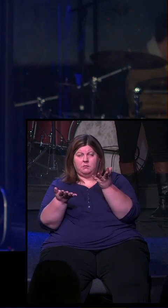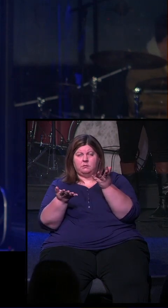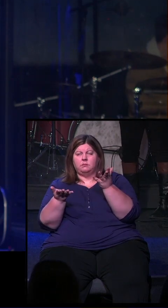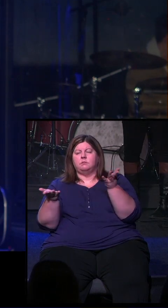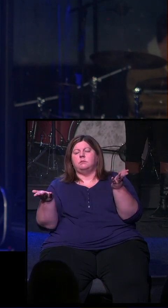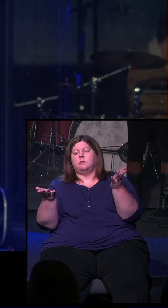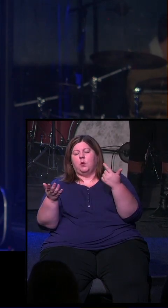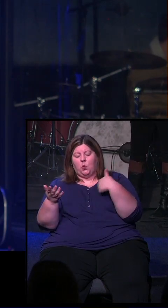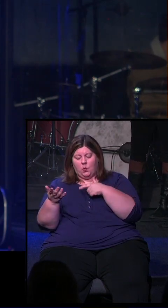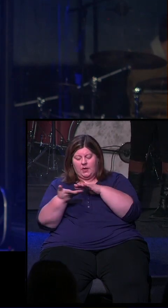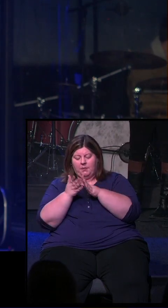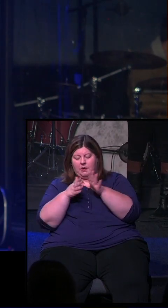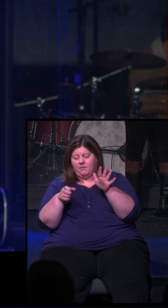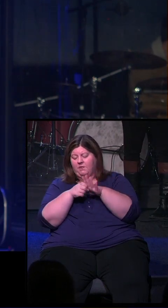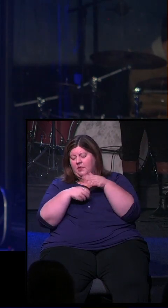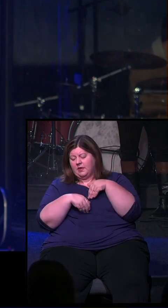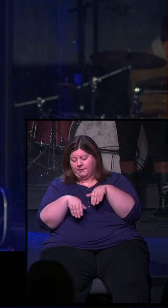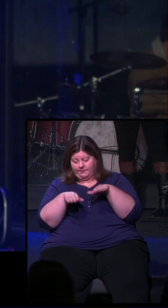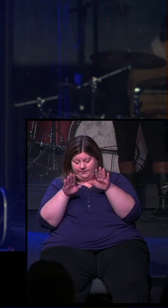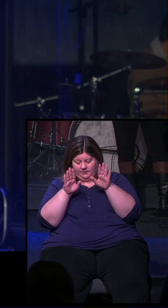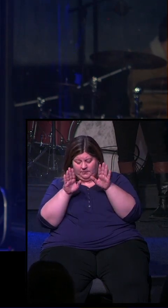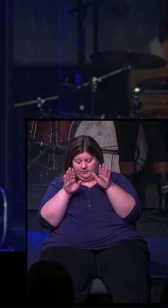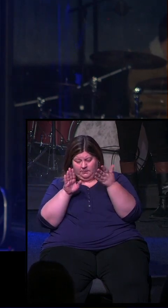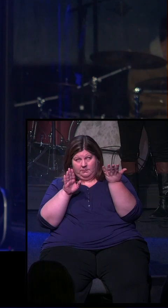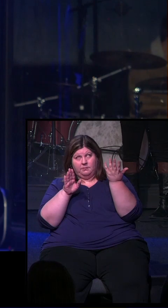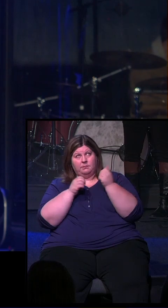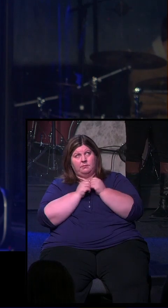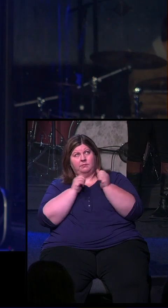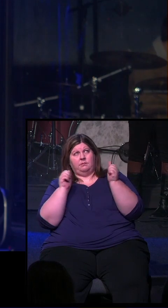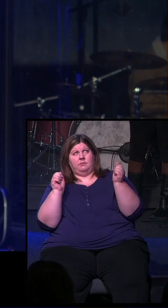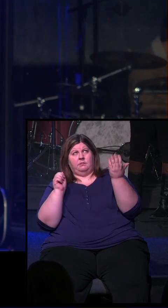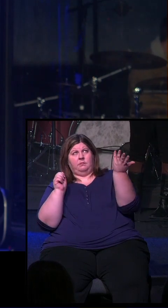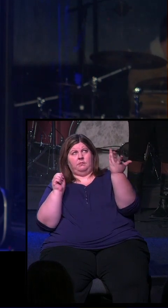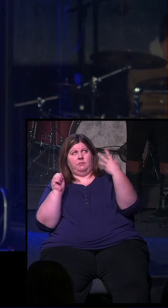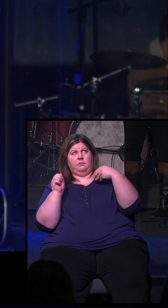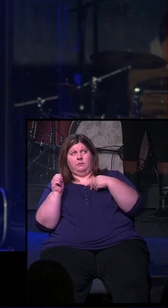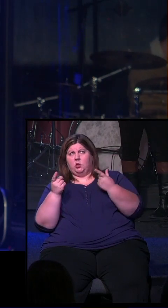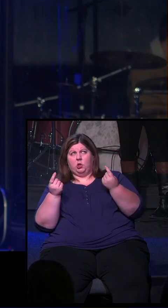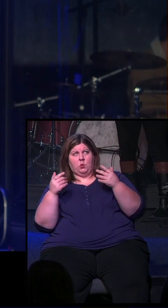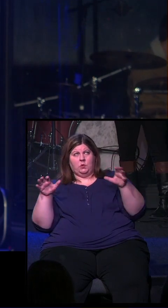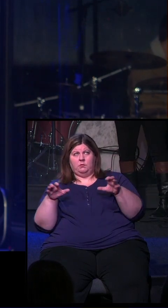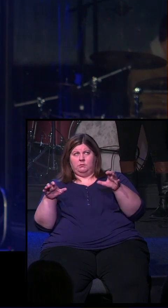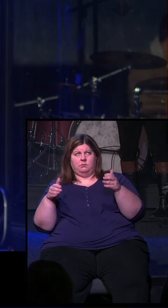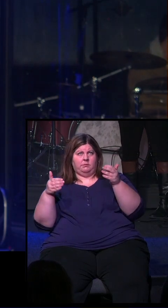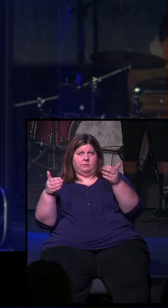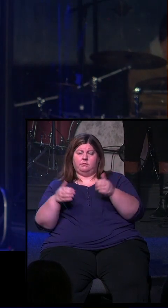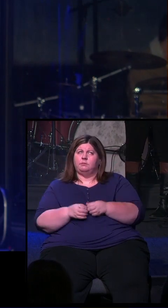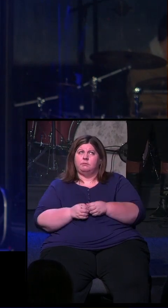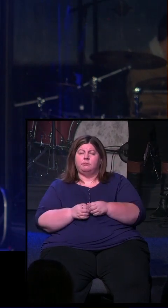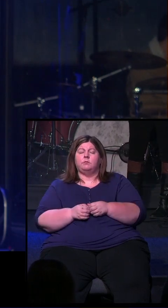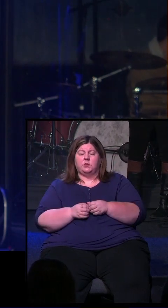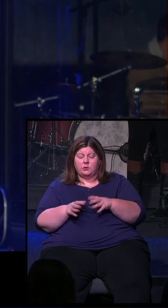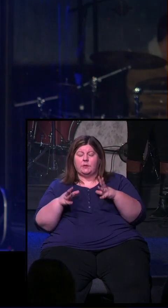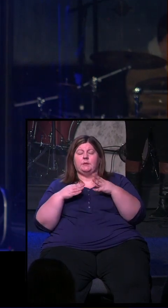totally submitted to you and what it is that you want to do in our hearts and in us as part of your church as a people. We just want to submit